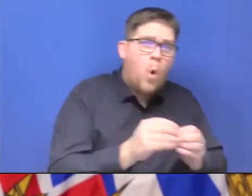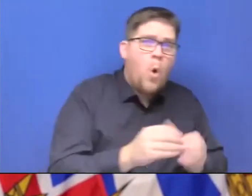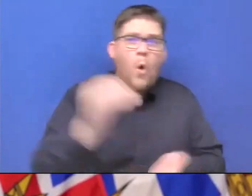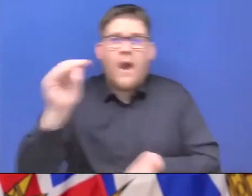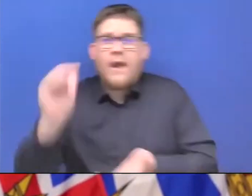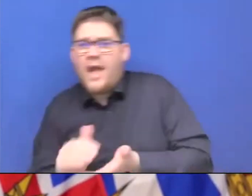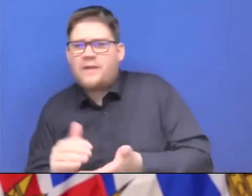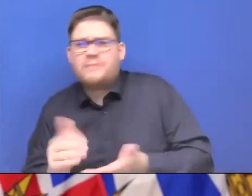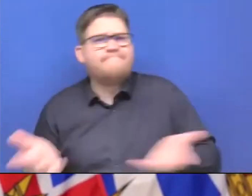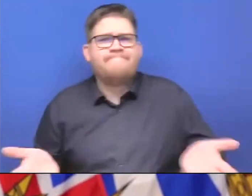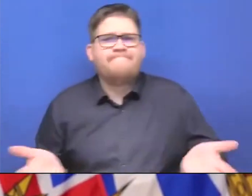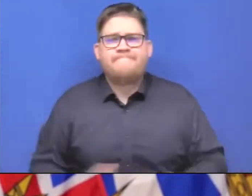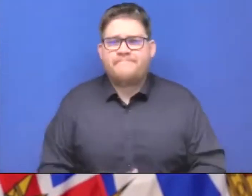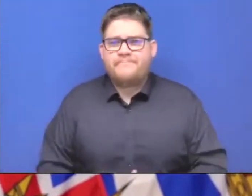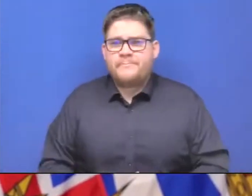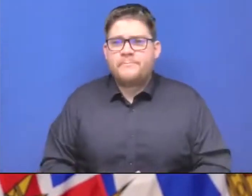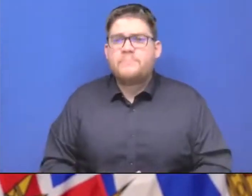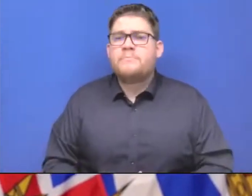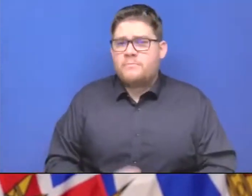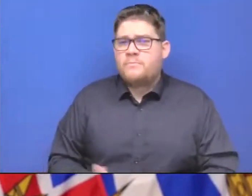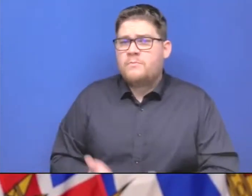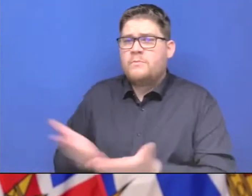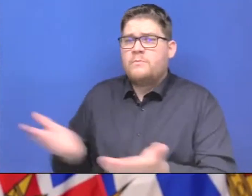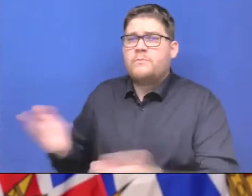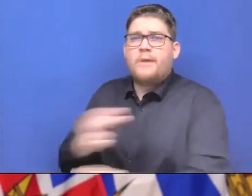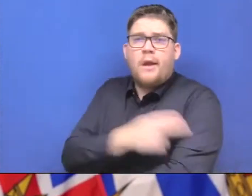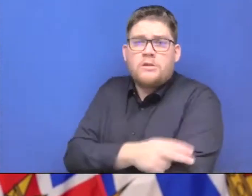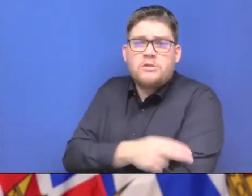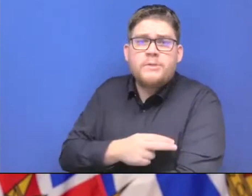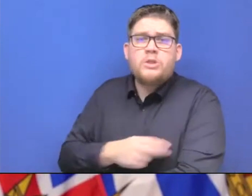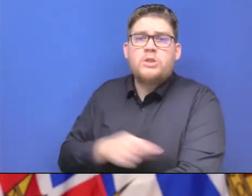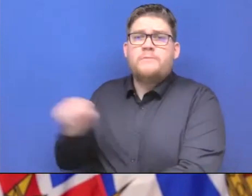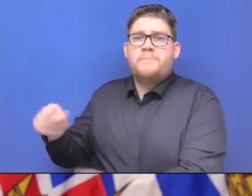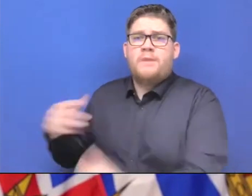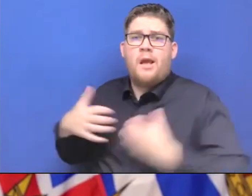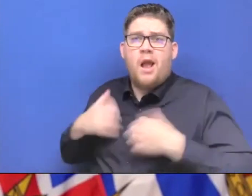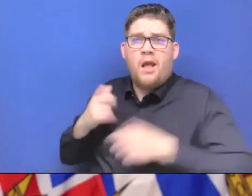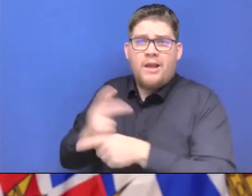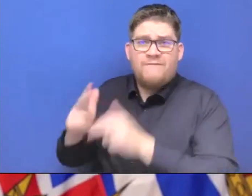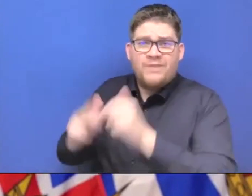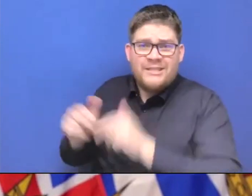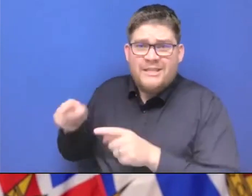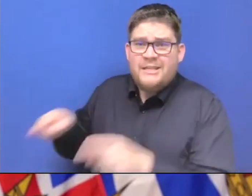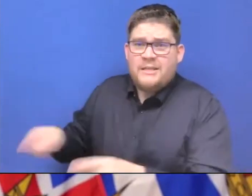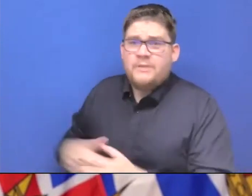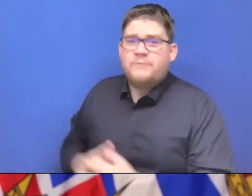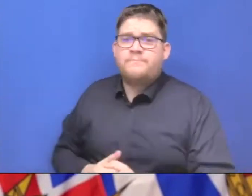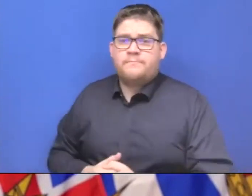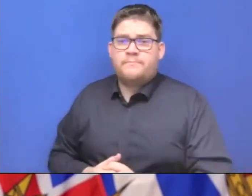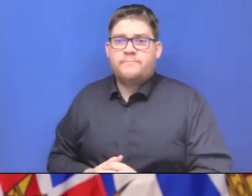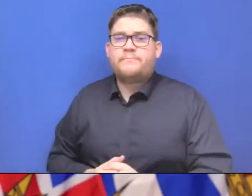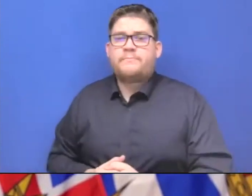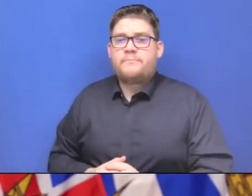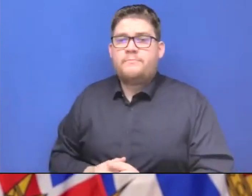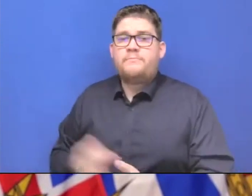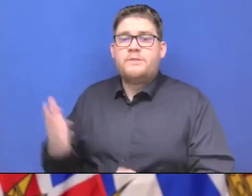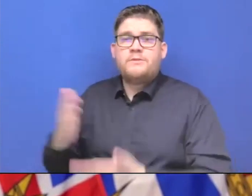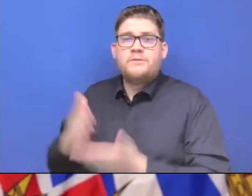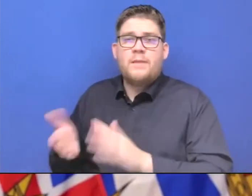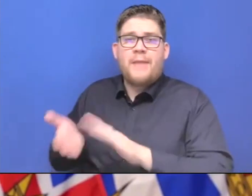true as well in acute care. So while there are administration staff and others who